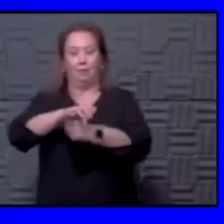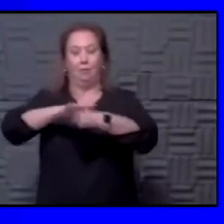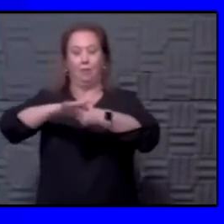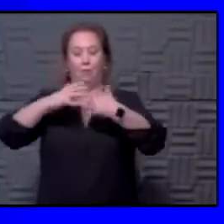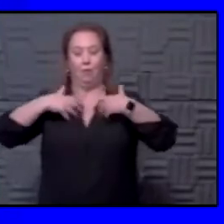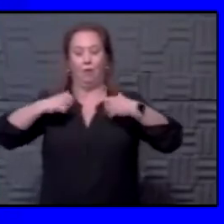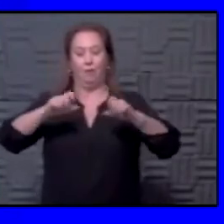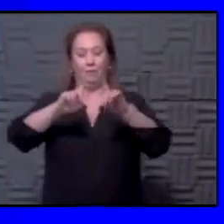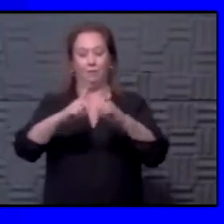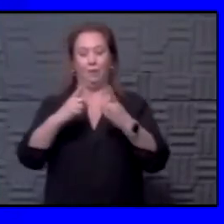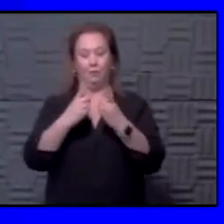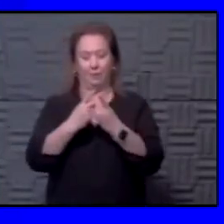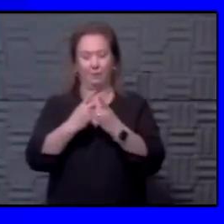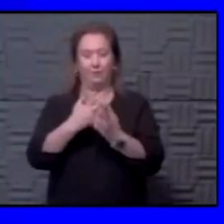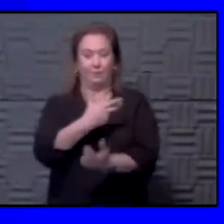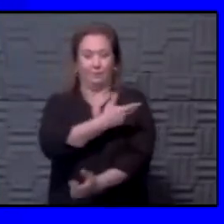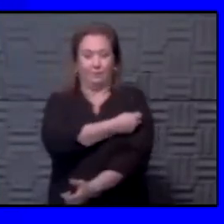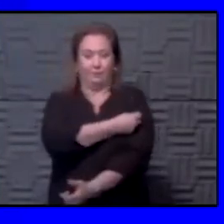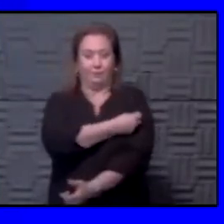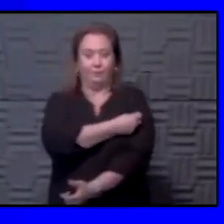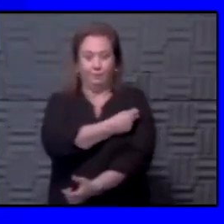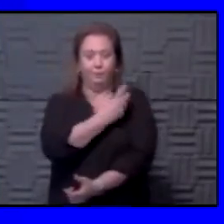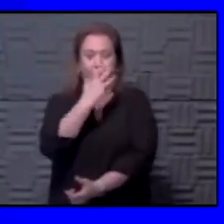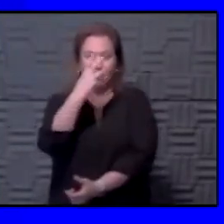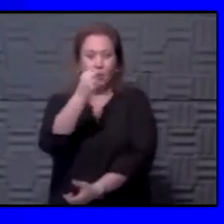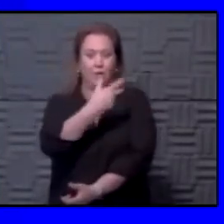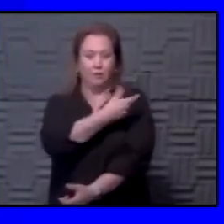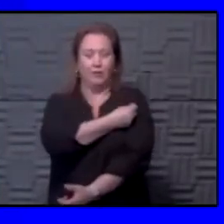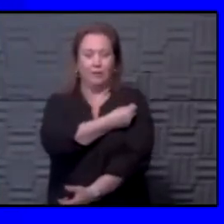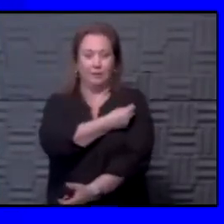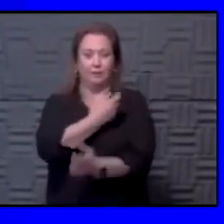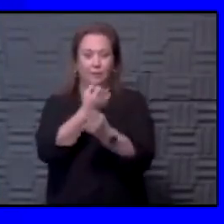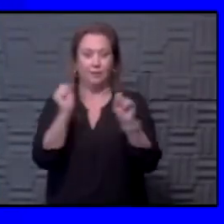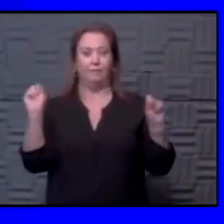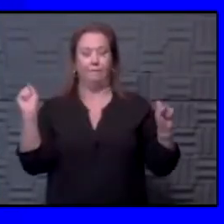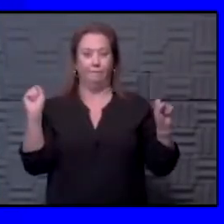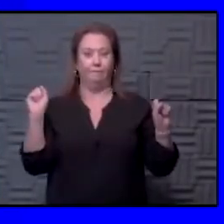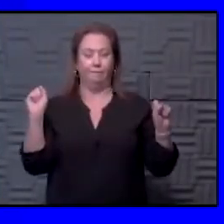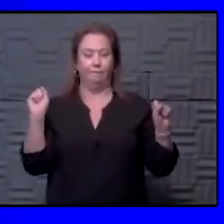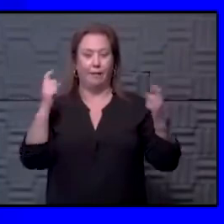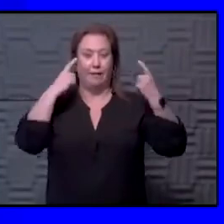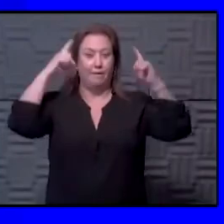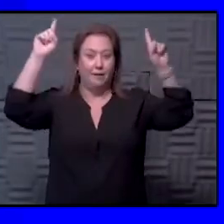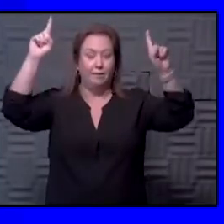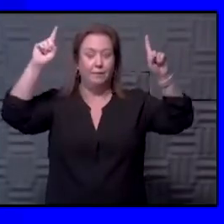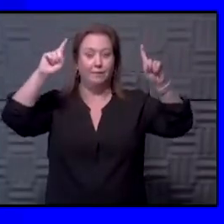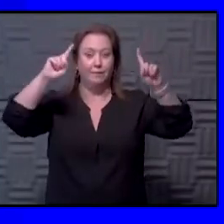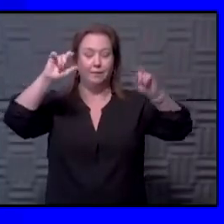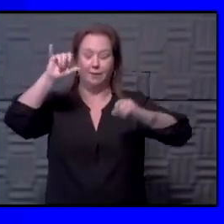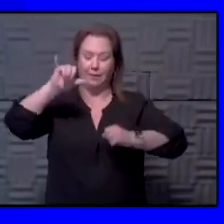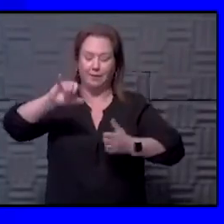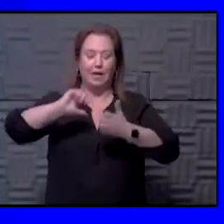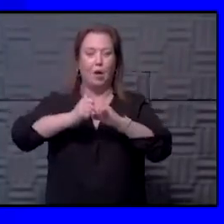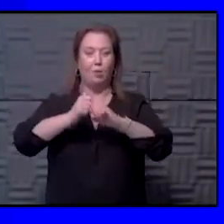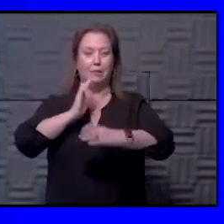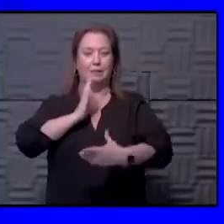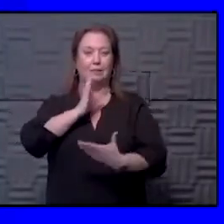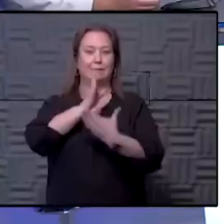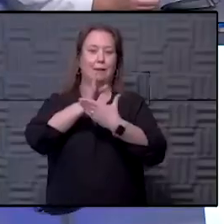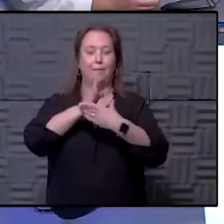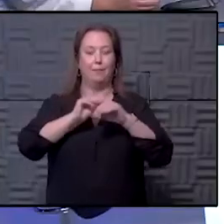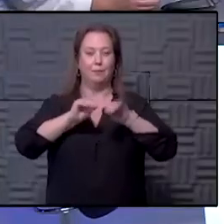departments and other facilities that are giving vaccinations. Go out and get your vaccines. They are safe. They are effective. And this is a way that we can stop the spread.